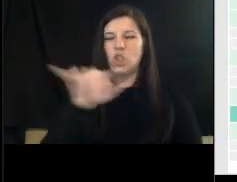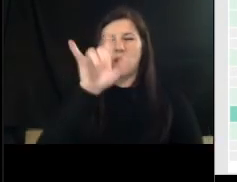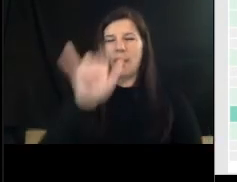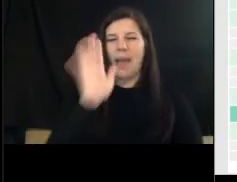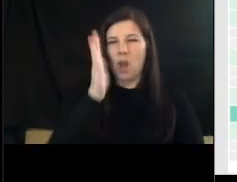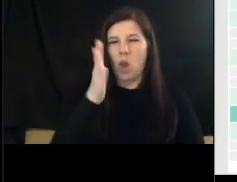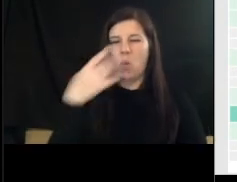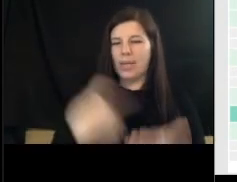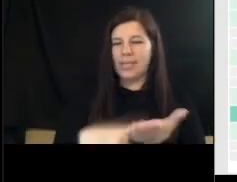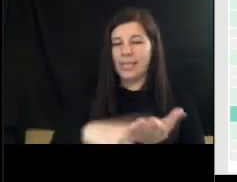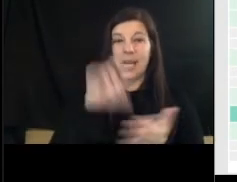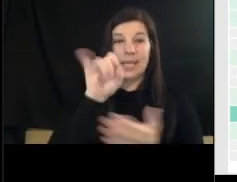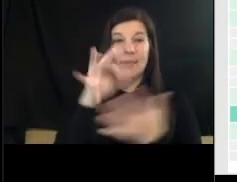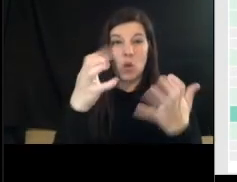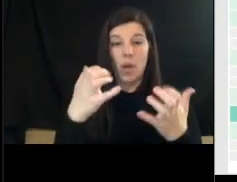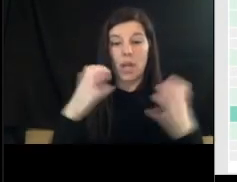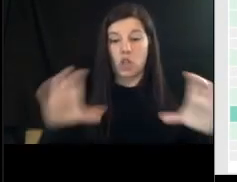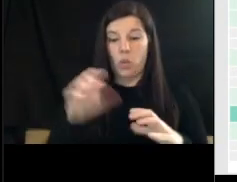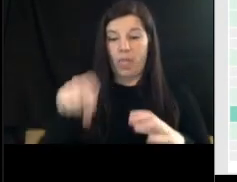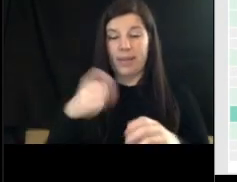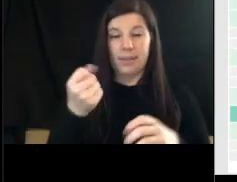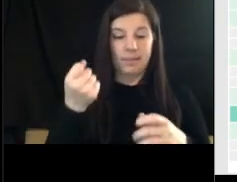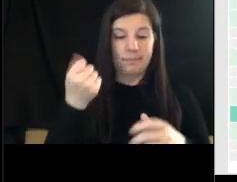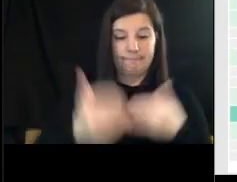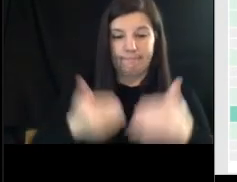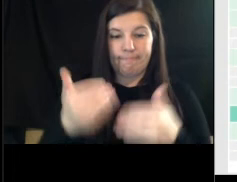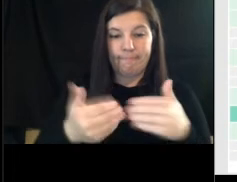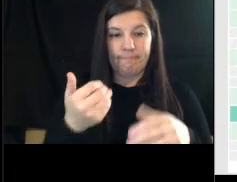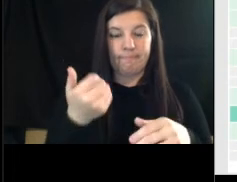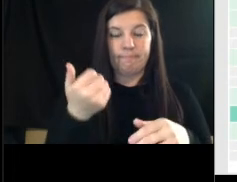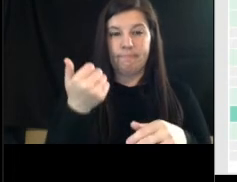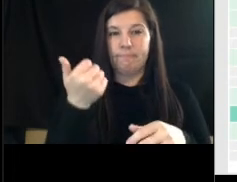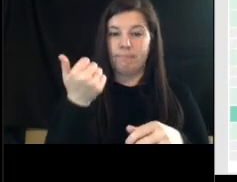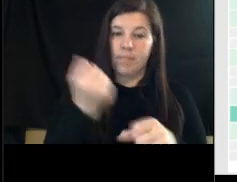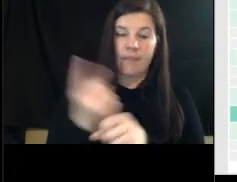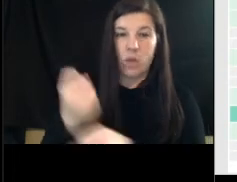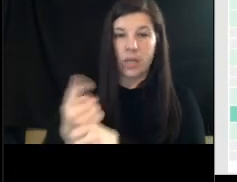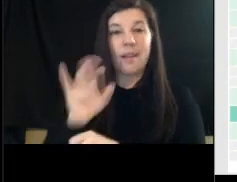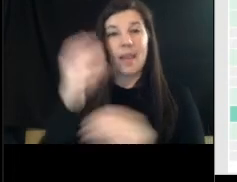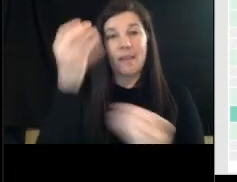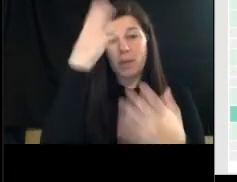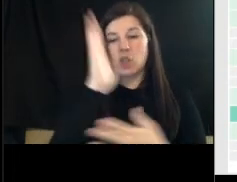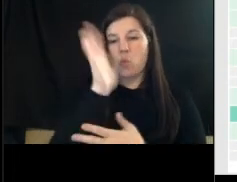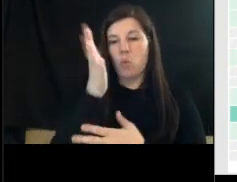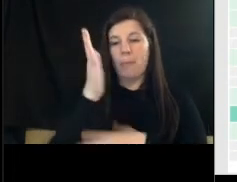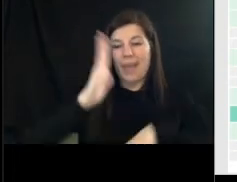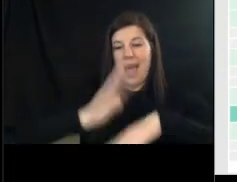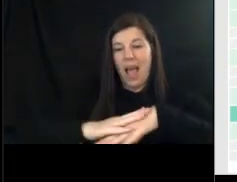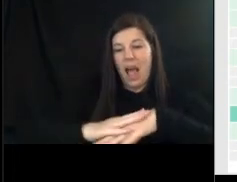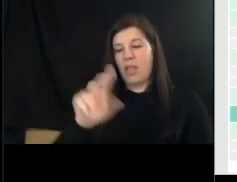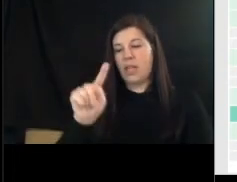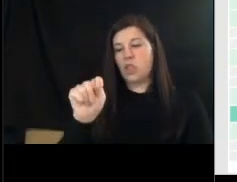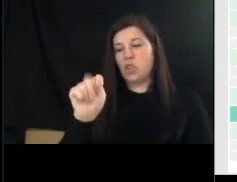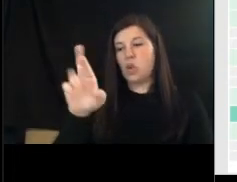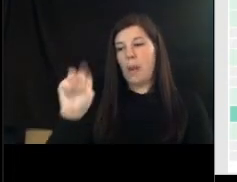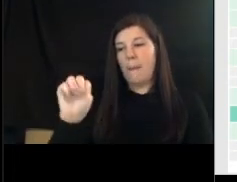basis and they'll be providing the preliminary amounts of that assessment and that information will go on the trim notices it'll be published in a newspaper